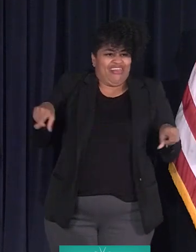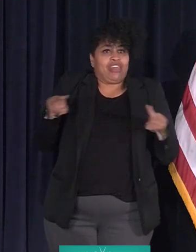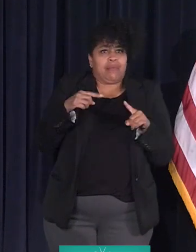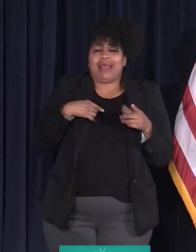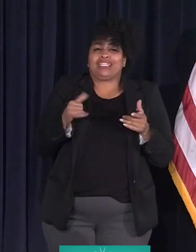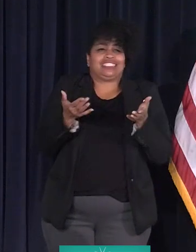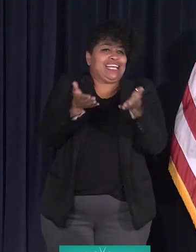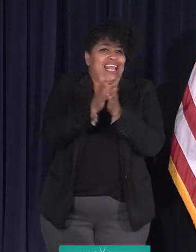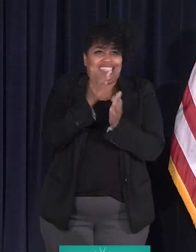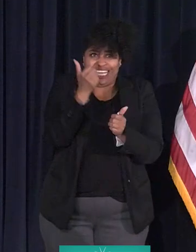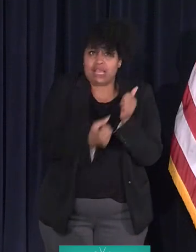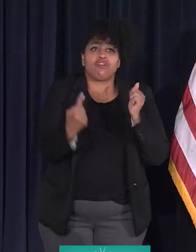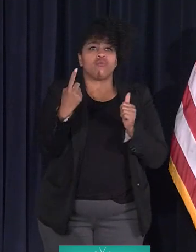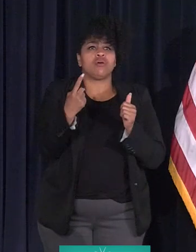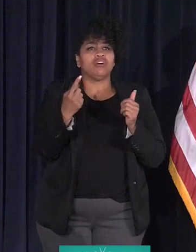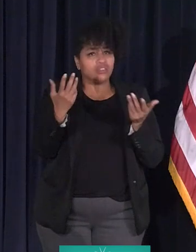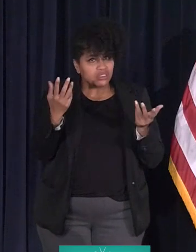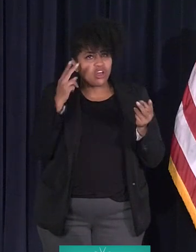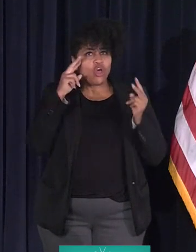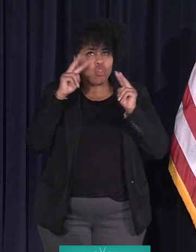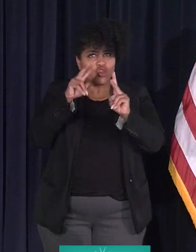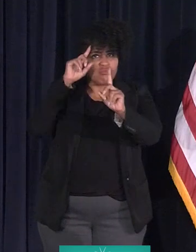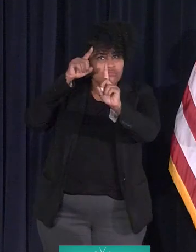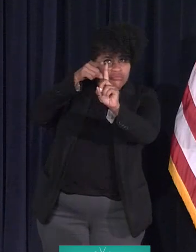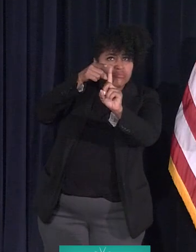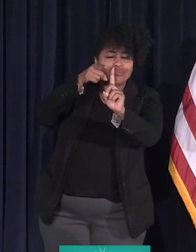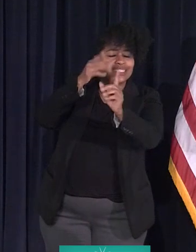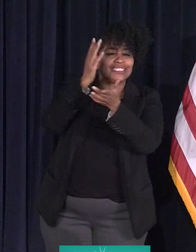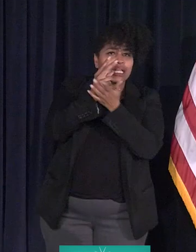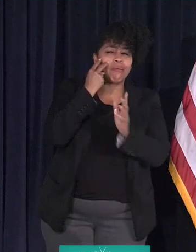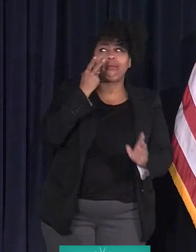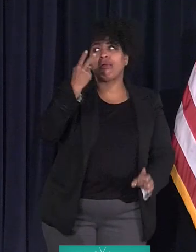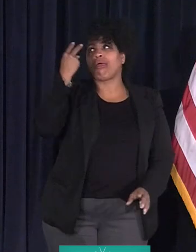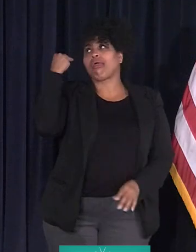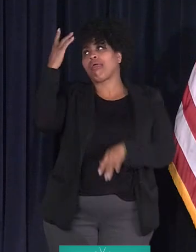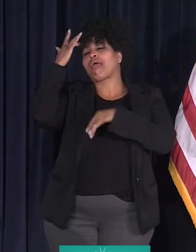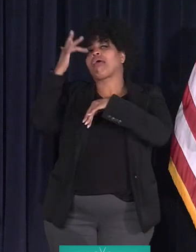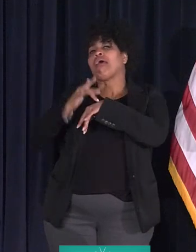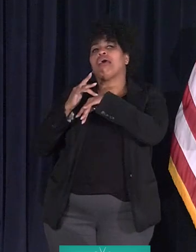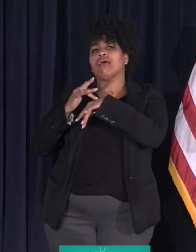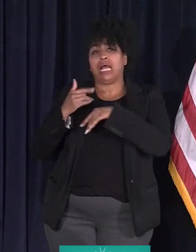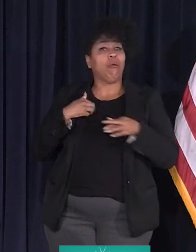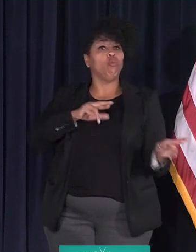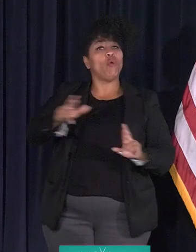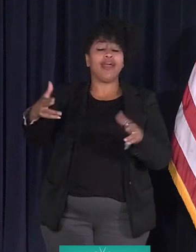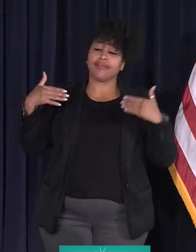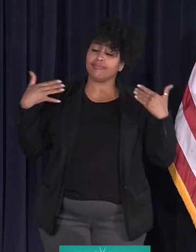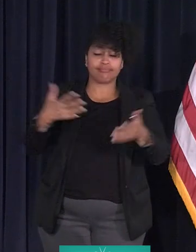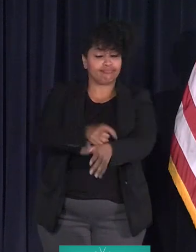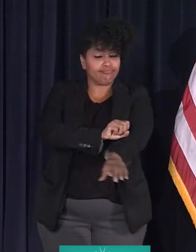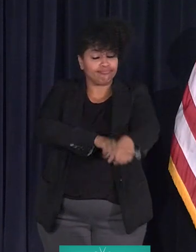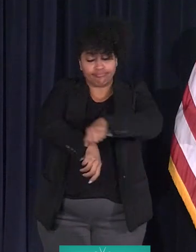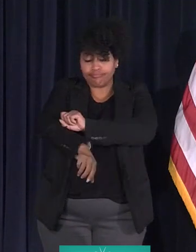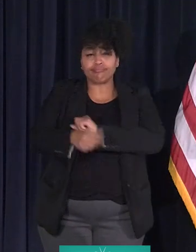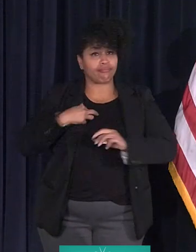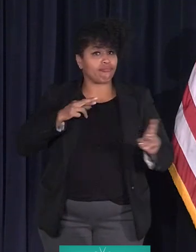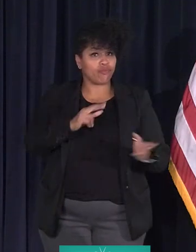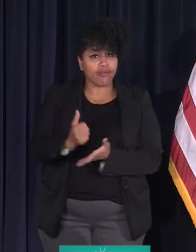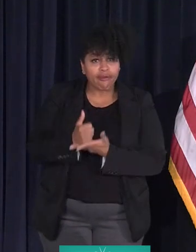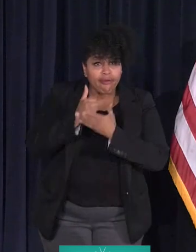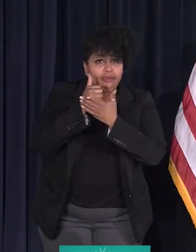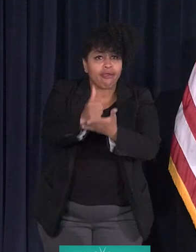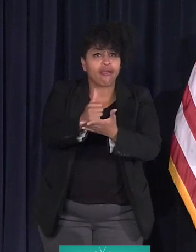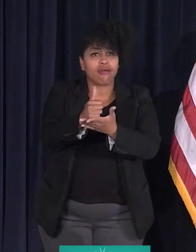ask that everybody, let's look forward and stop looking back. I'm ready. I'm ready to help